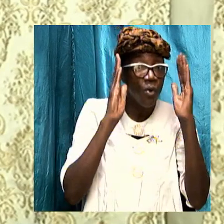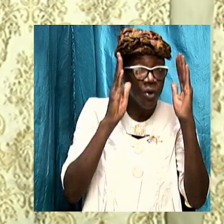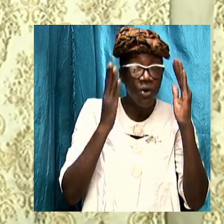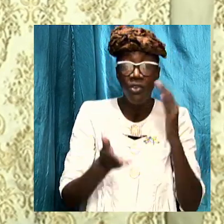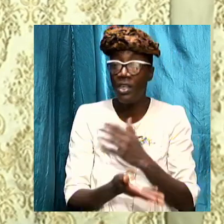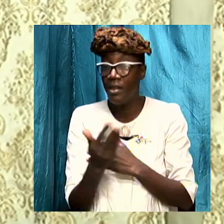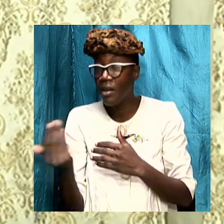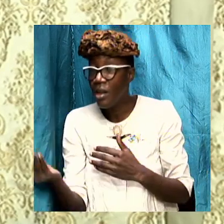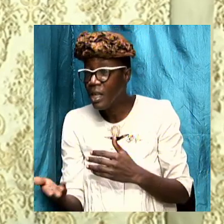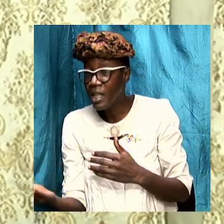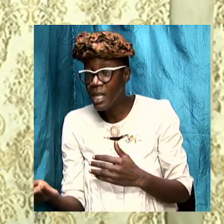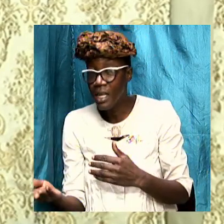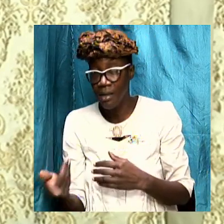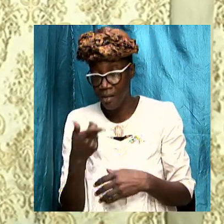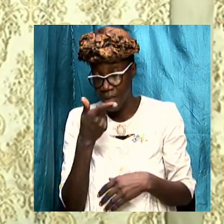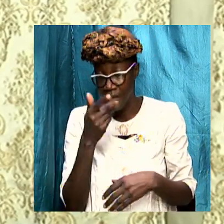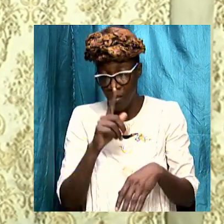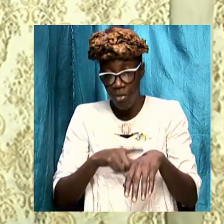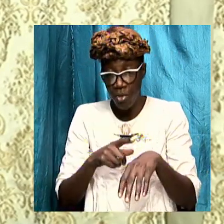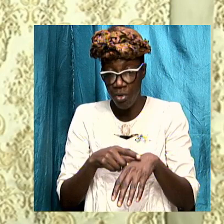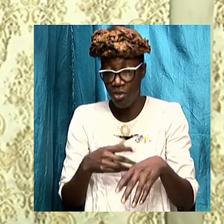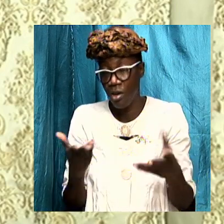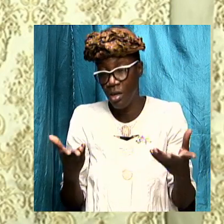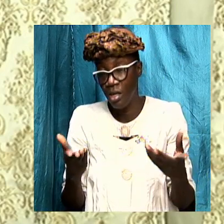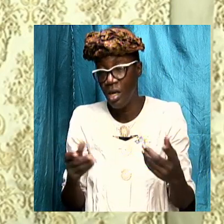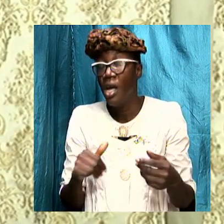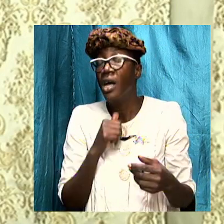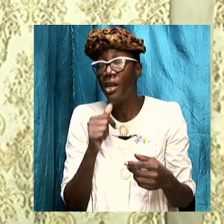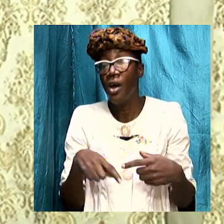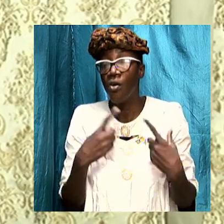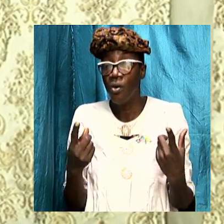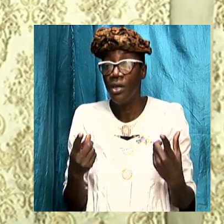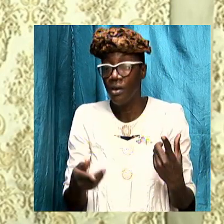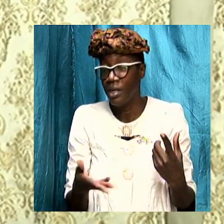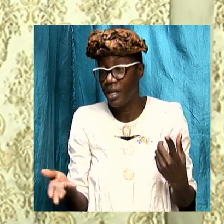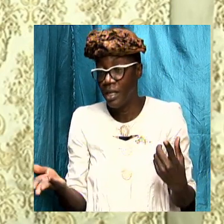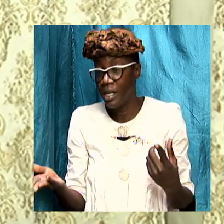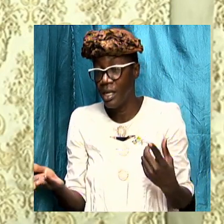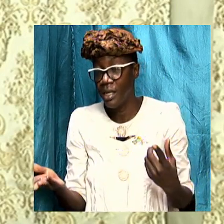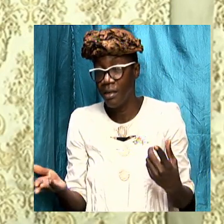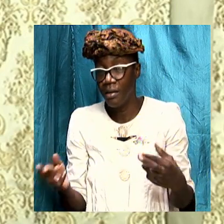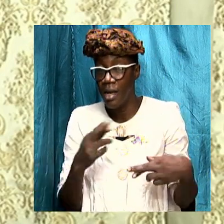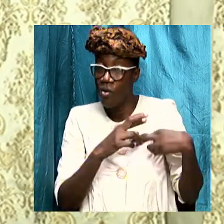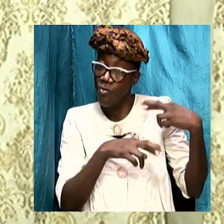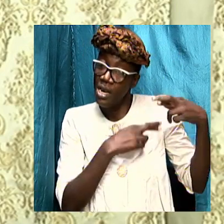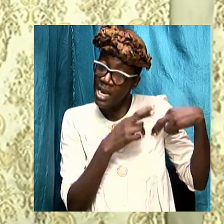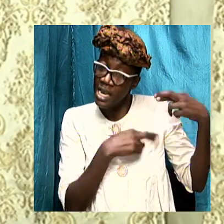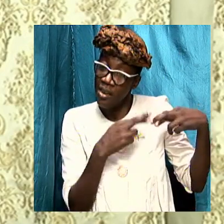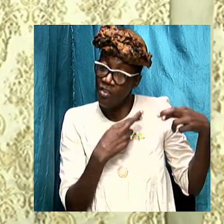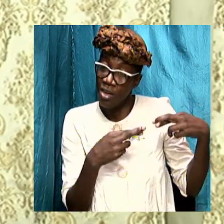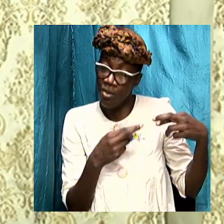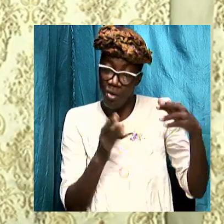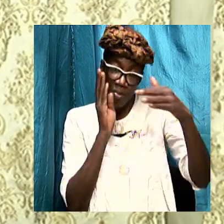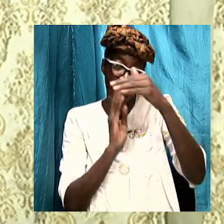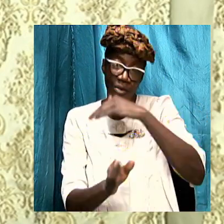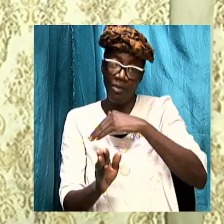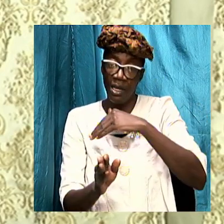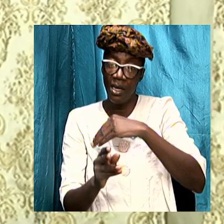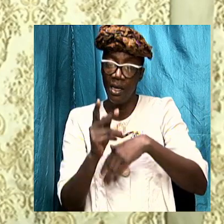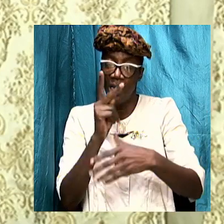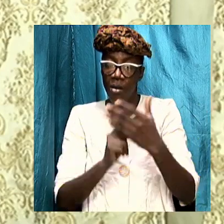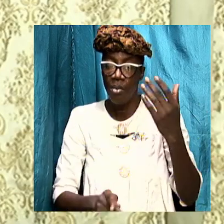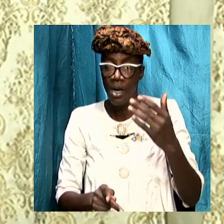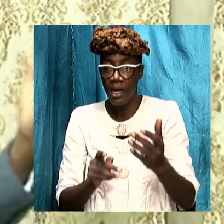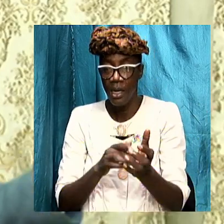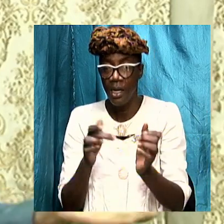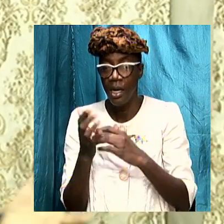things I will touch on but I won't go into the thing in relation to the prophetical part or the Bible